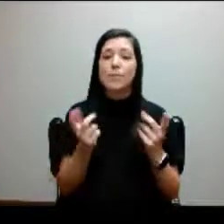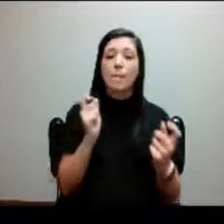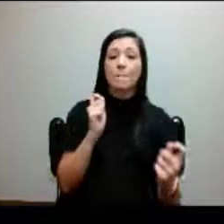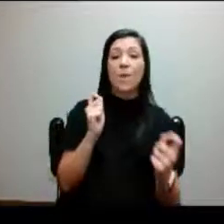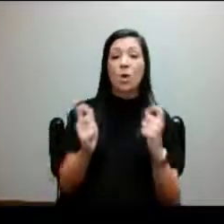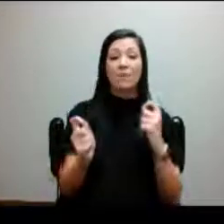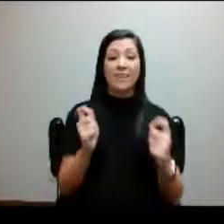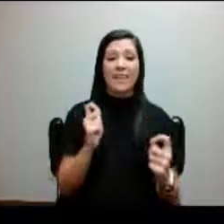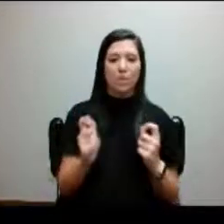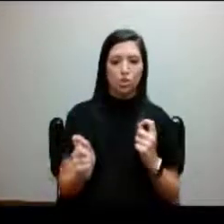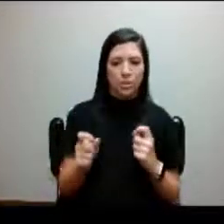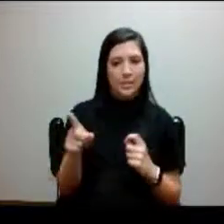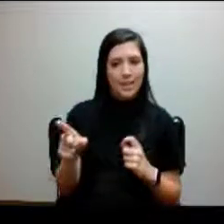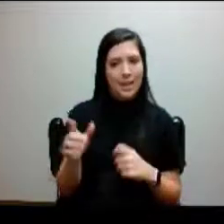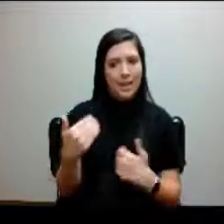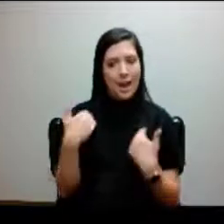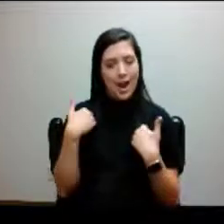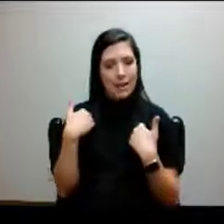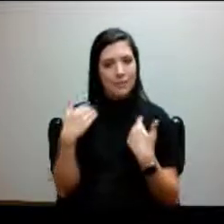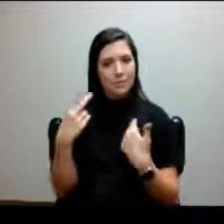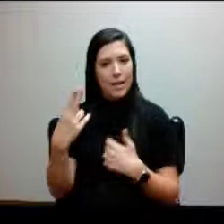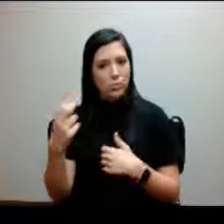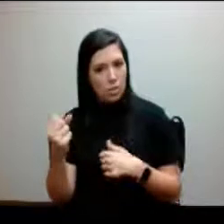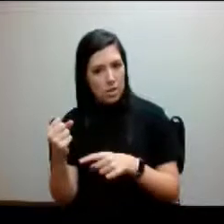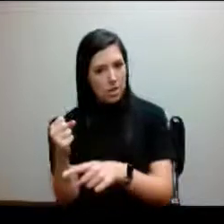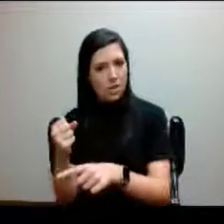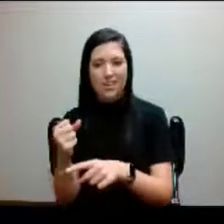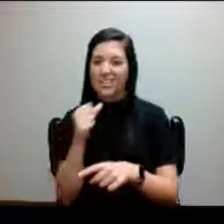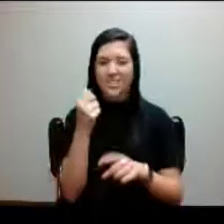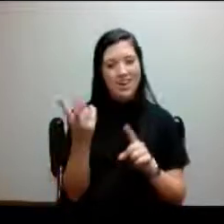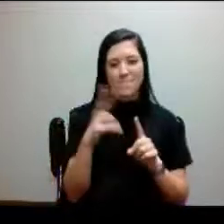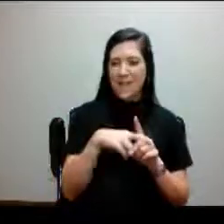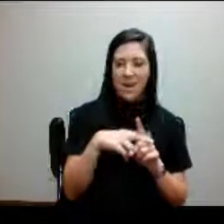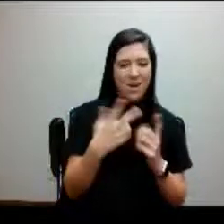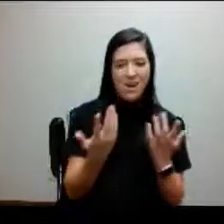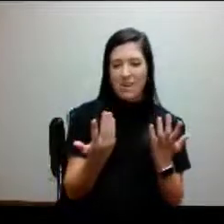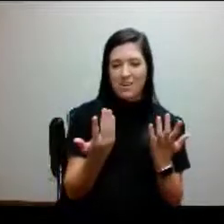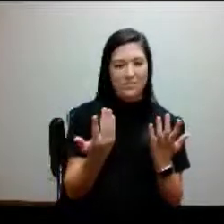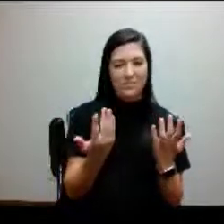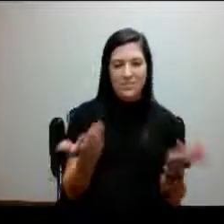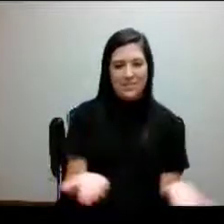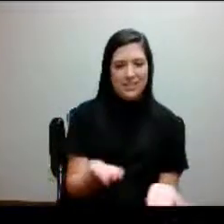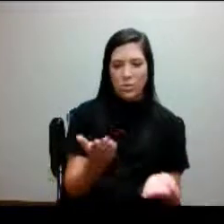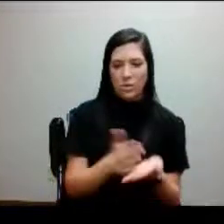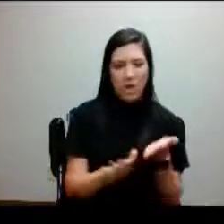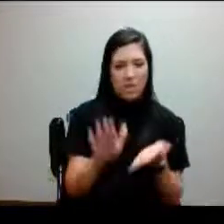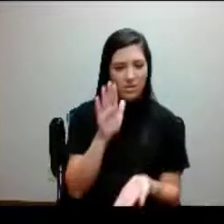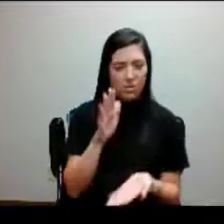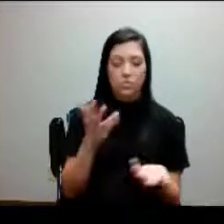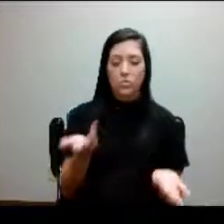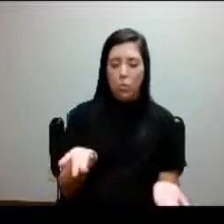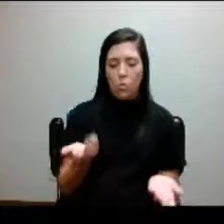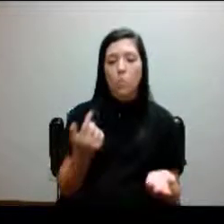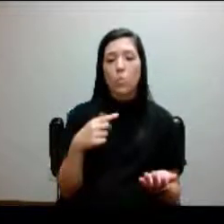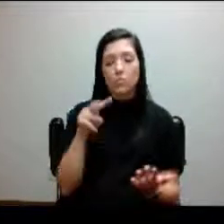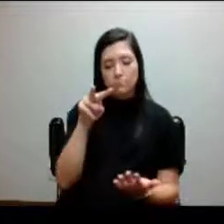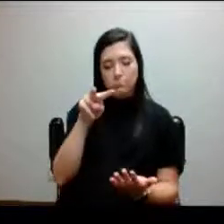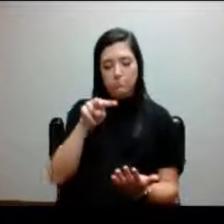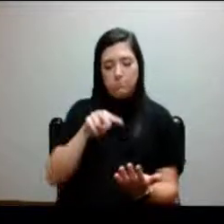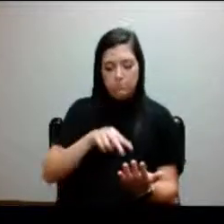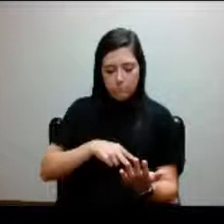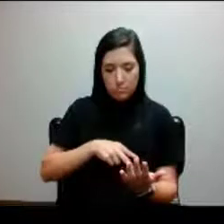that they used when they were in high school doesn't always equate to what we do in college. So once I have the documentation,